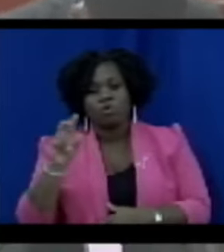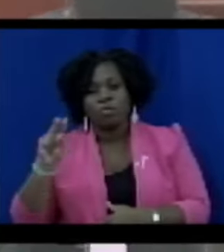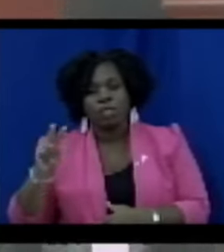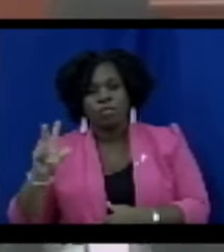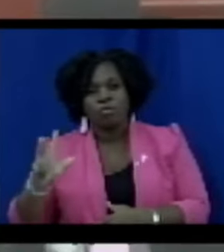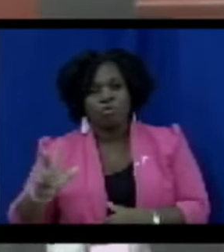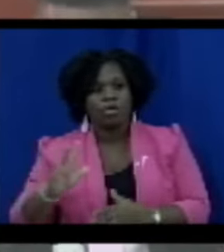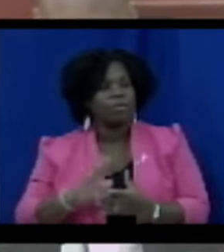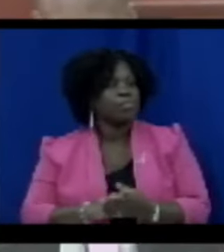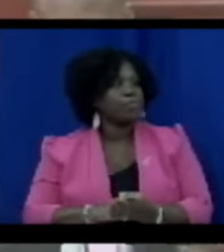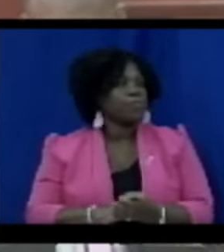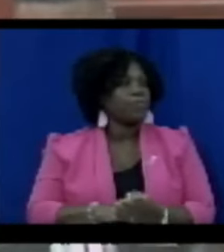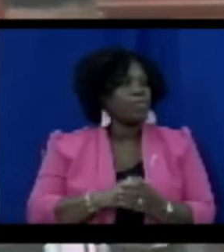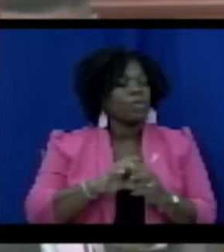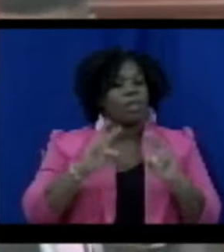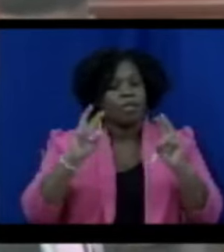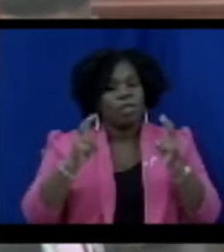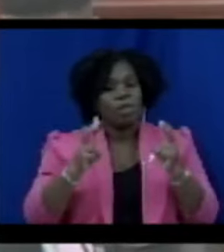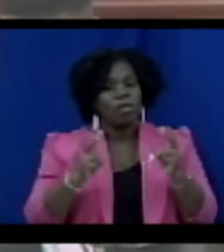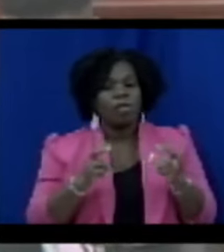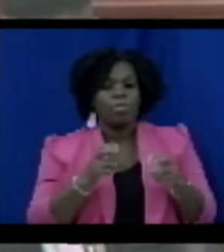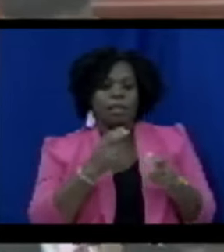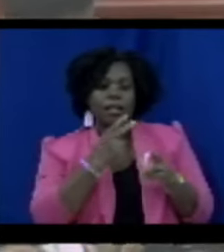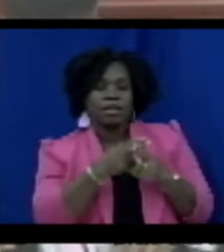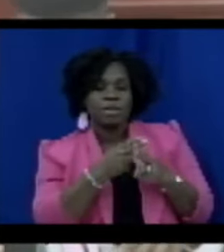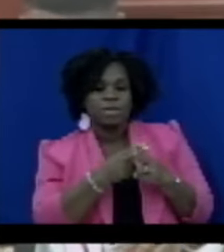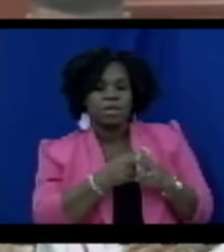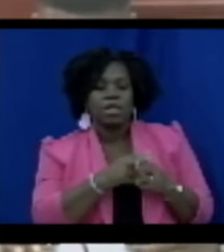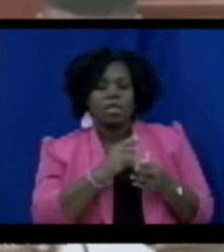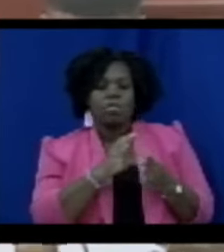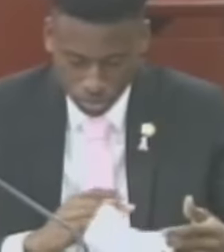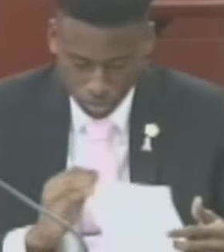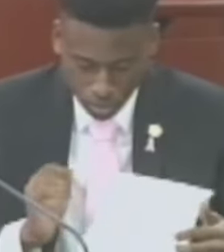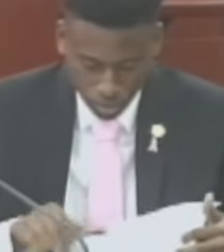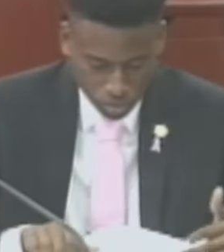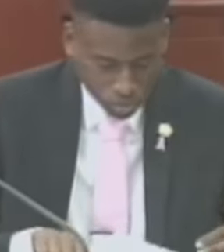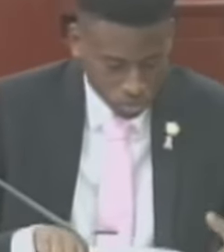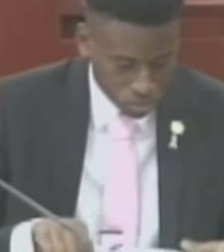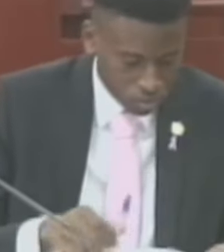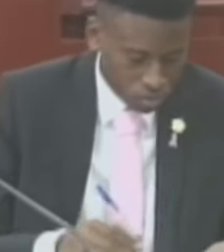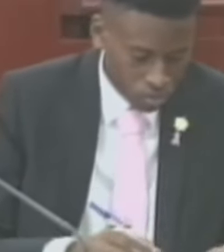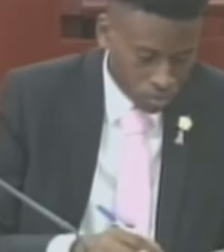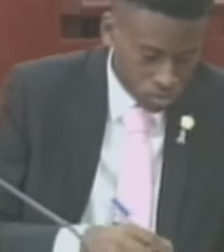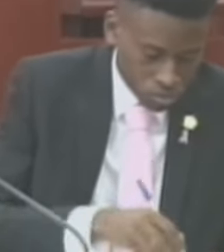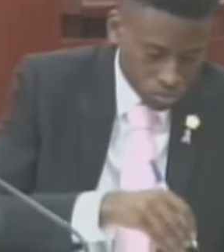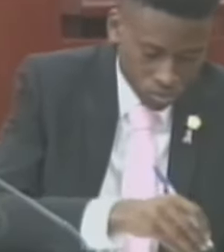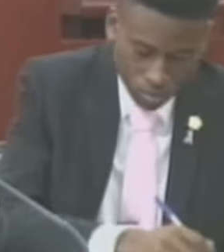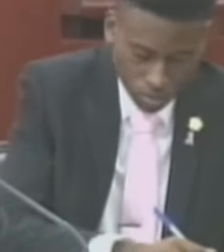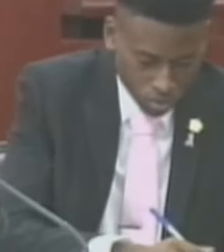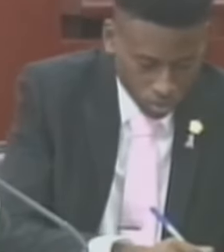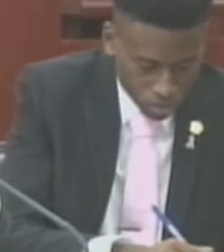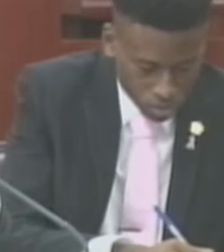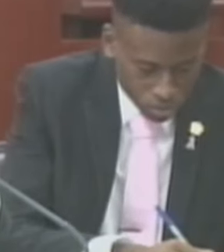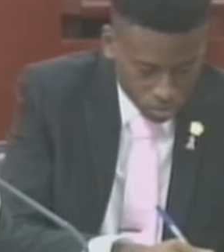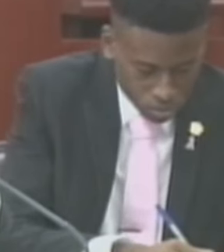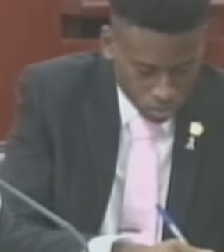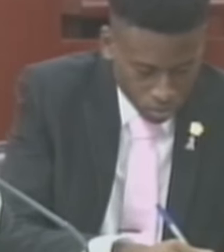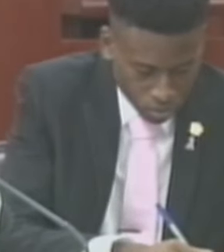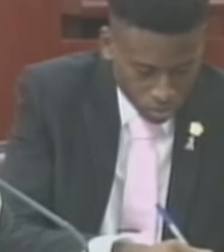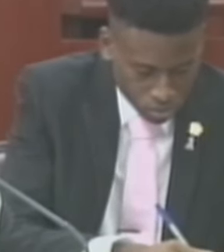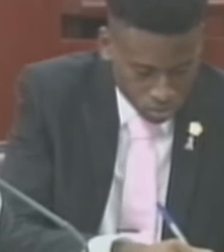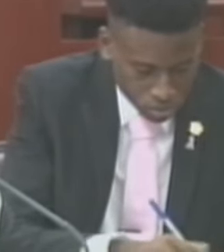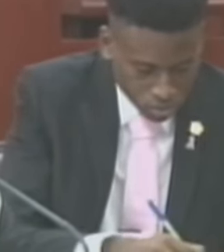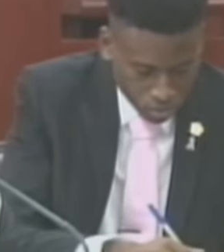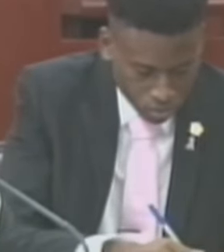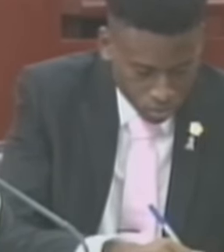The bill shortly entitled Proceeds of Crime Amendment Bill 2023 has been read a third time and passed